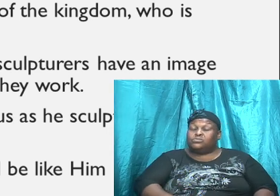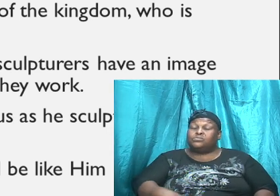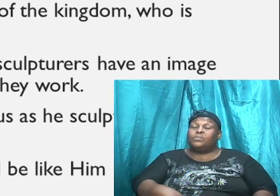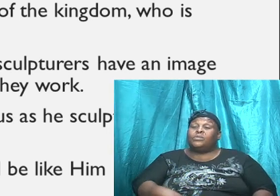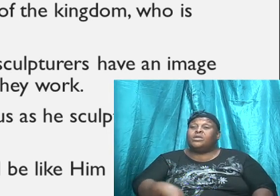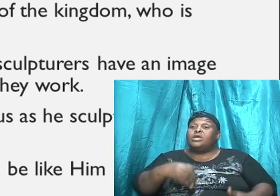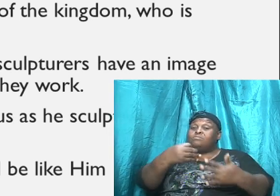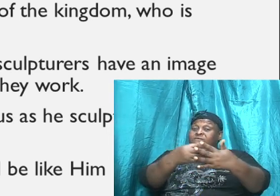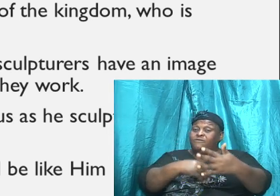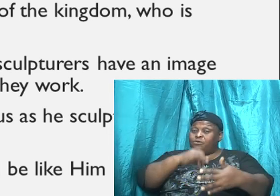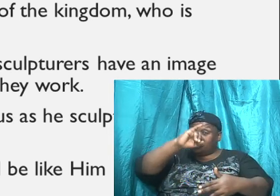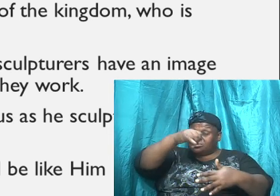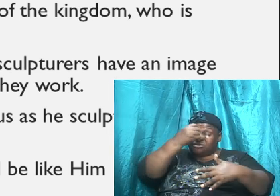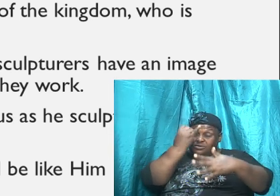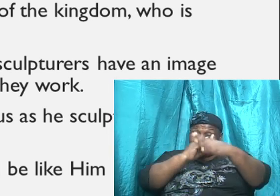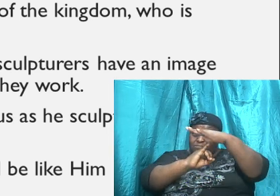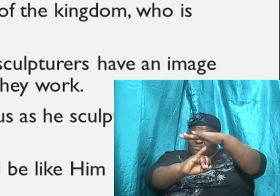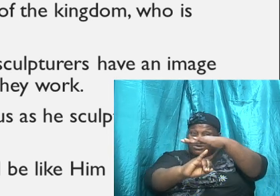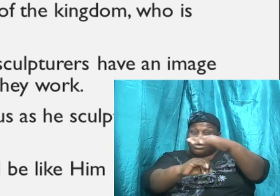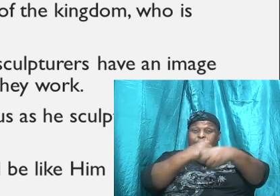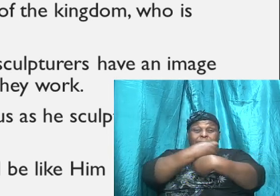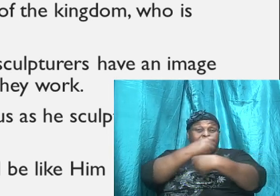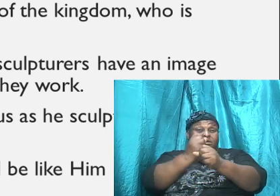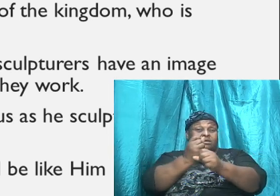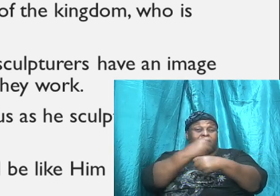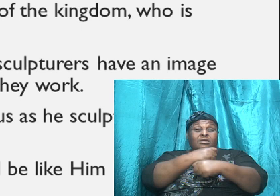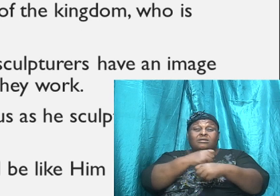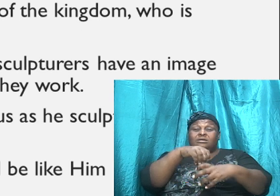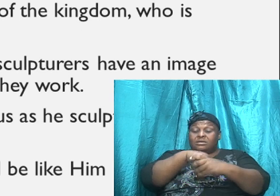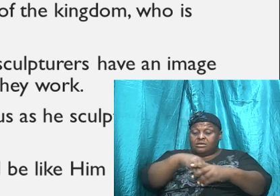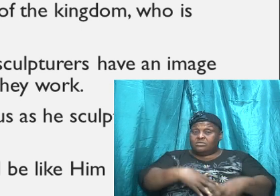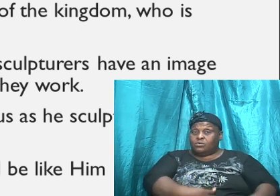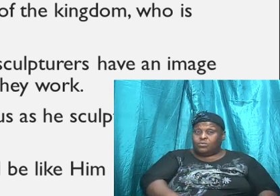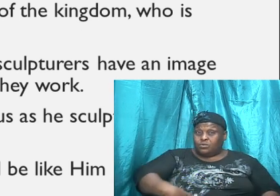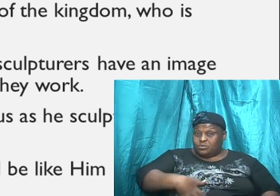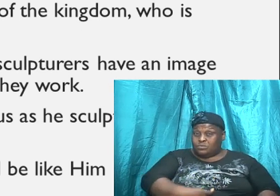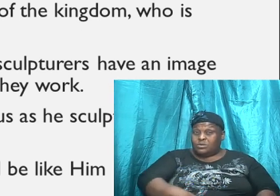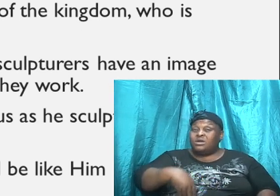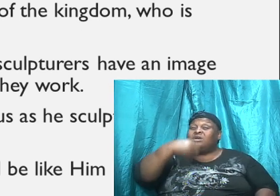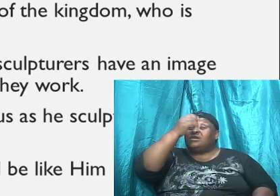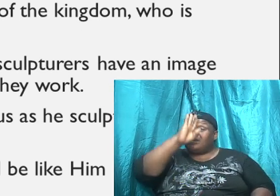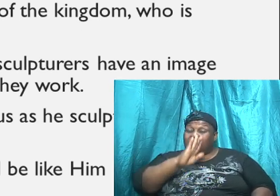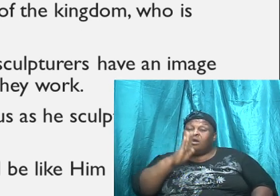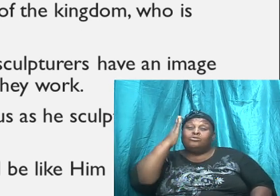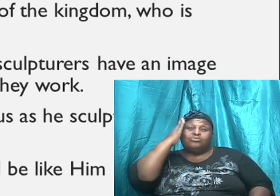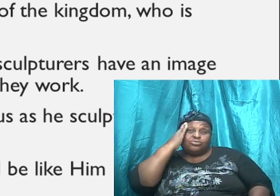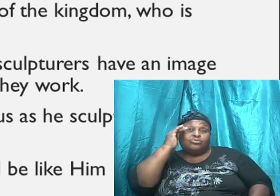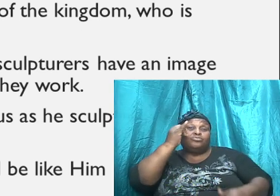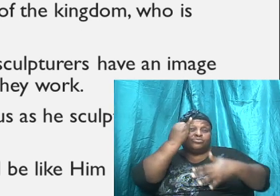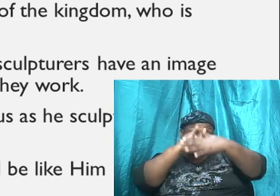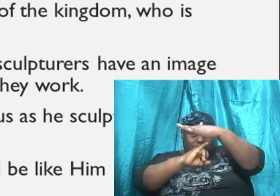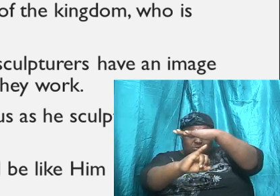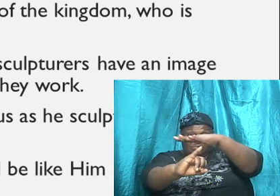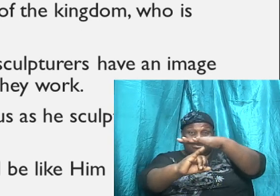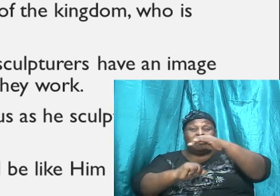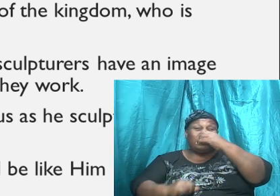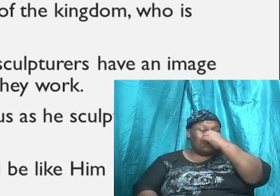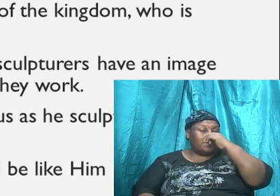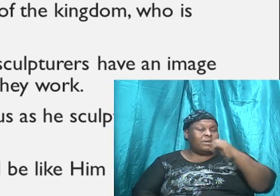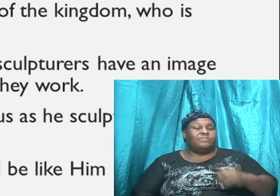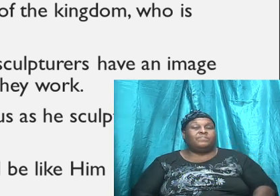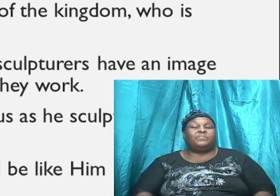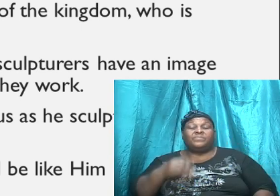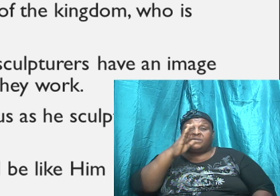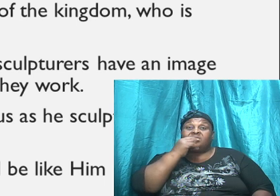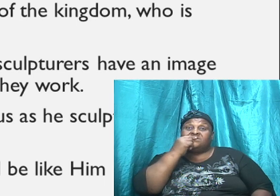So, before Jeremiah was formed in the womb, God knew Jeremiah. God said